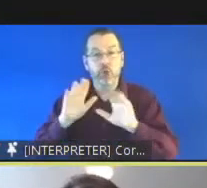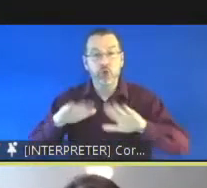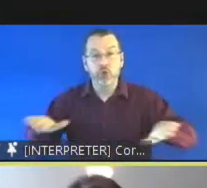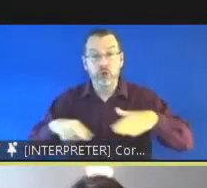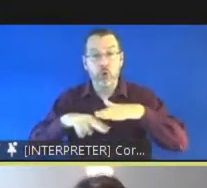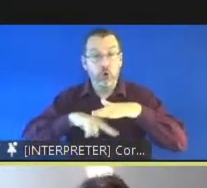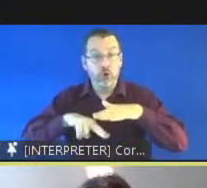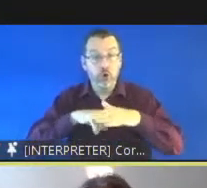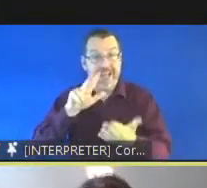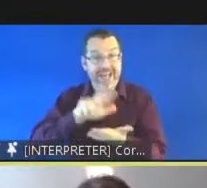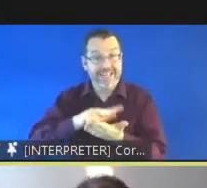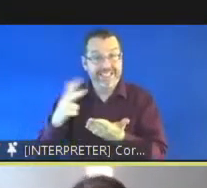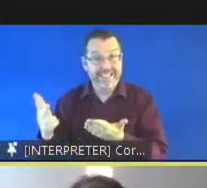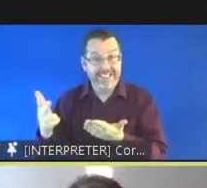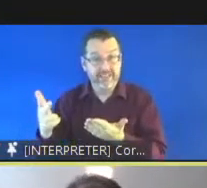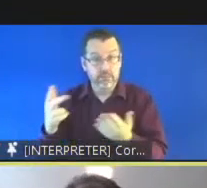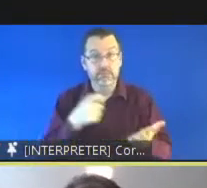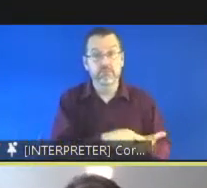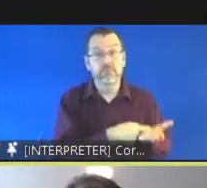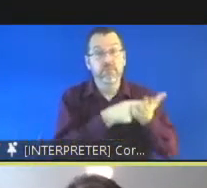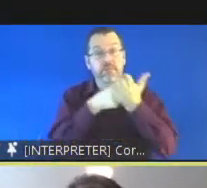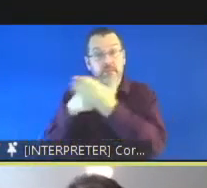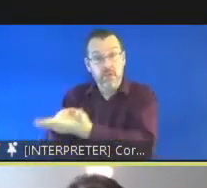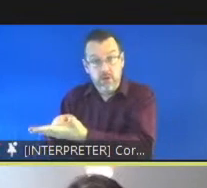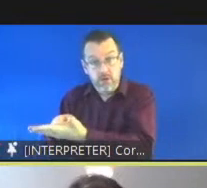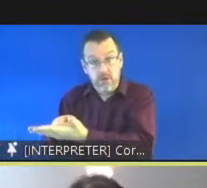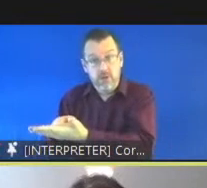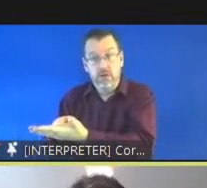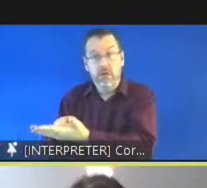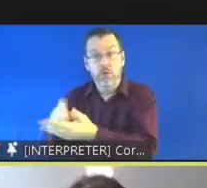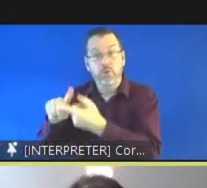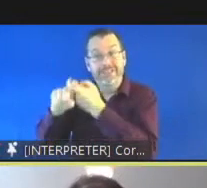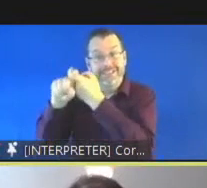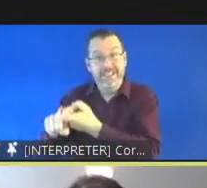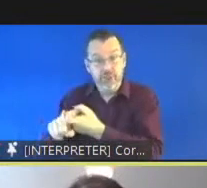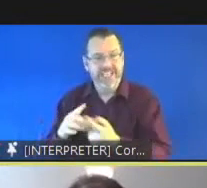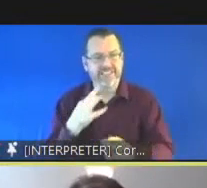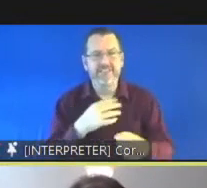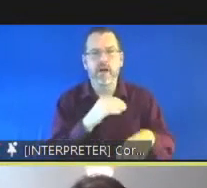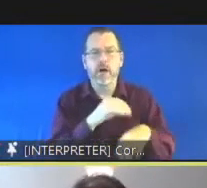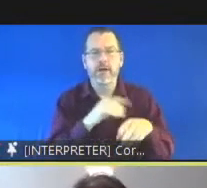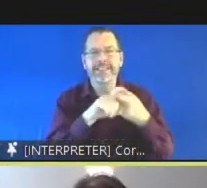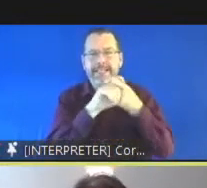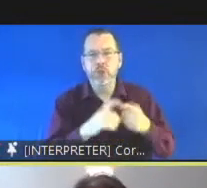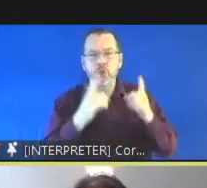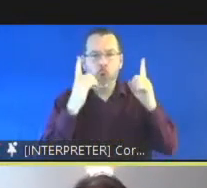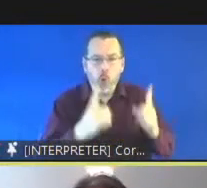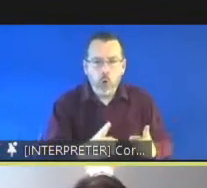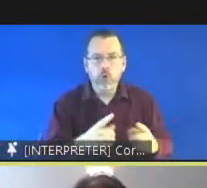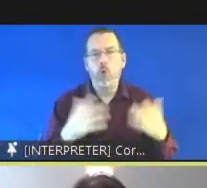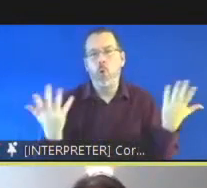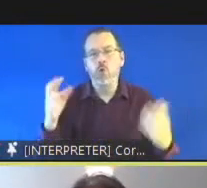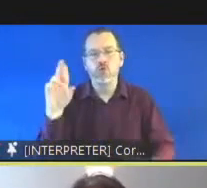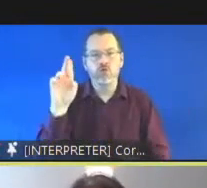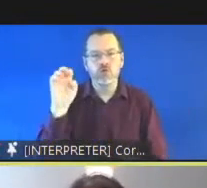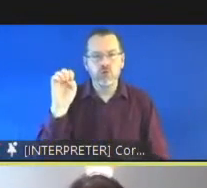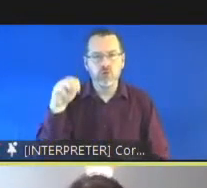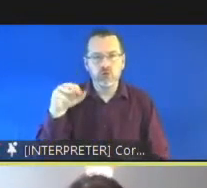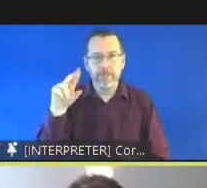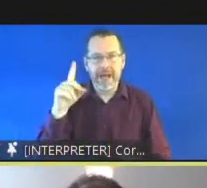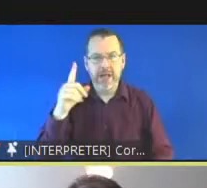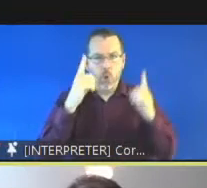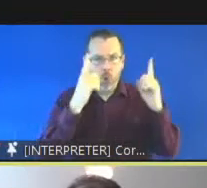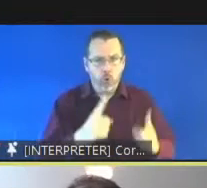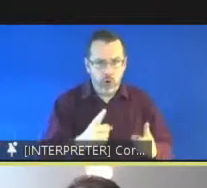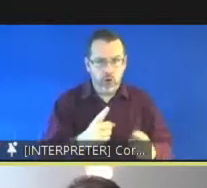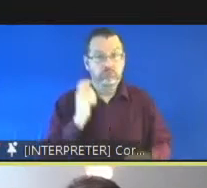are um referred to to uh detention on detention or remand orders um and we've been publishing